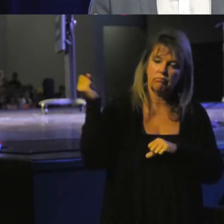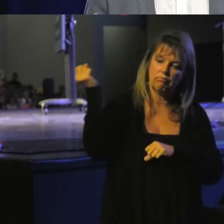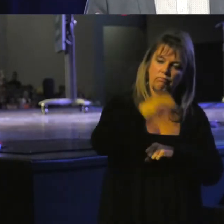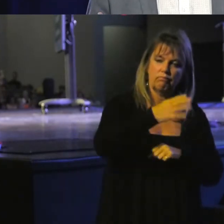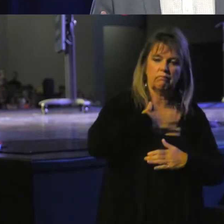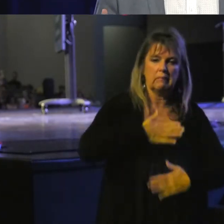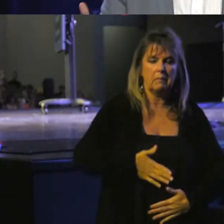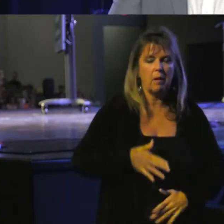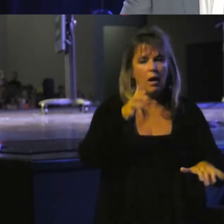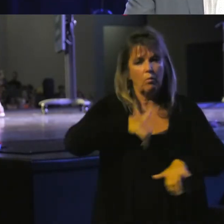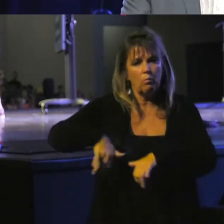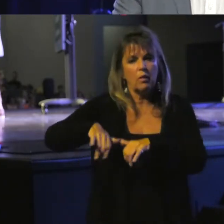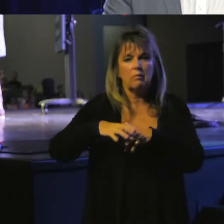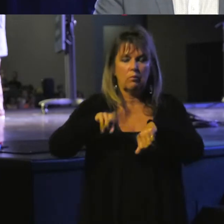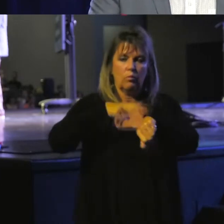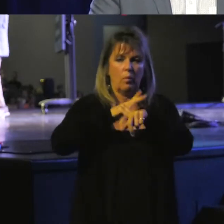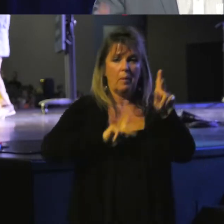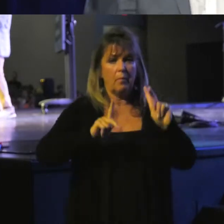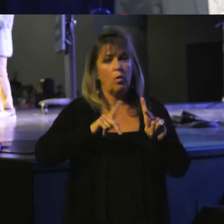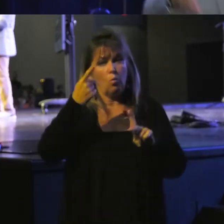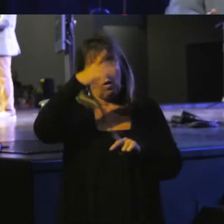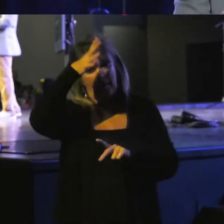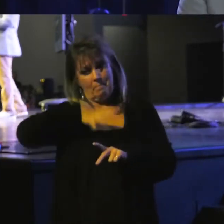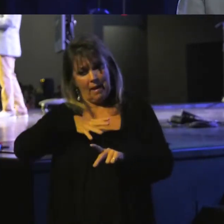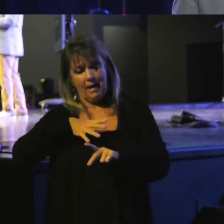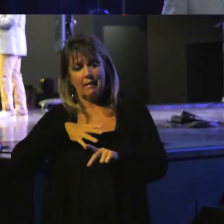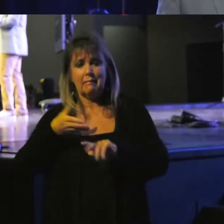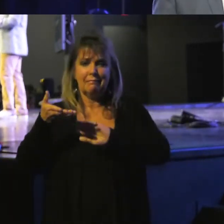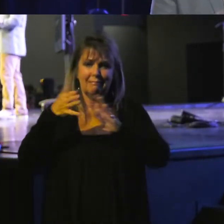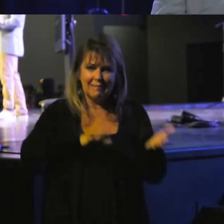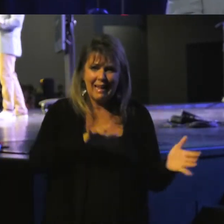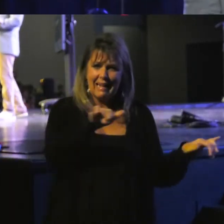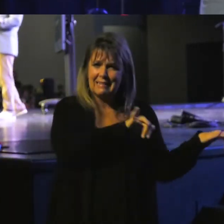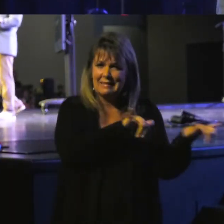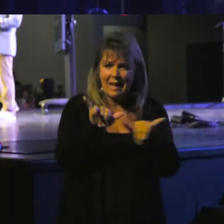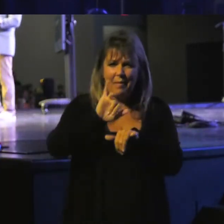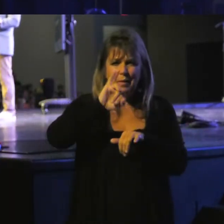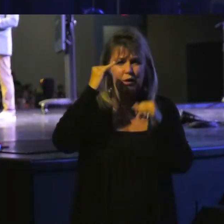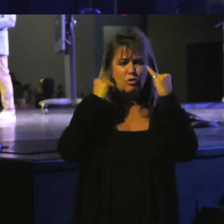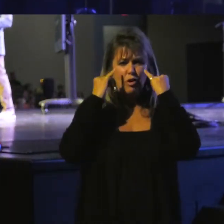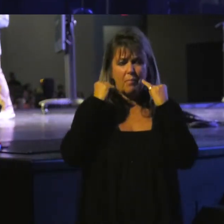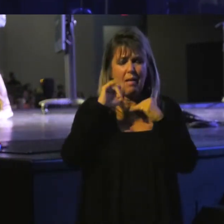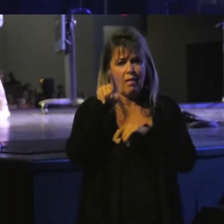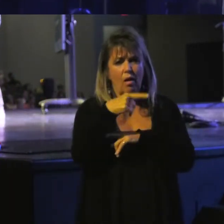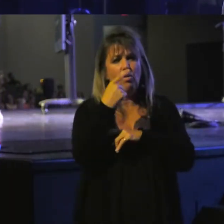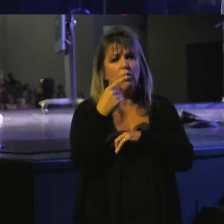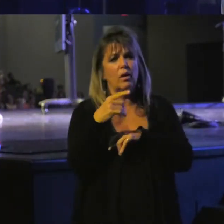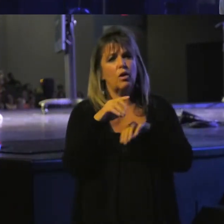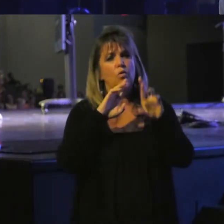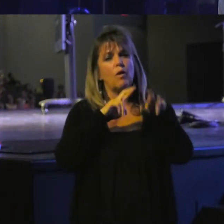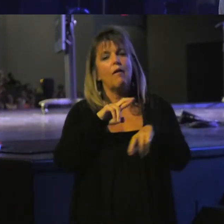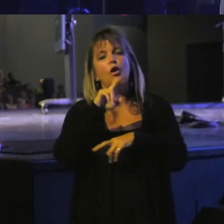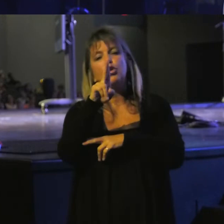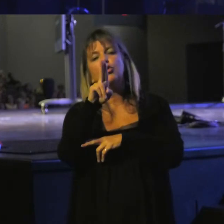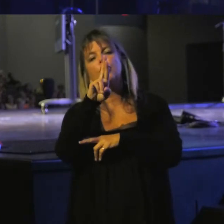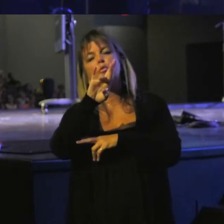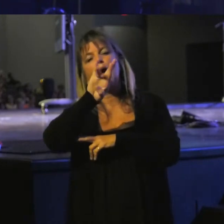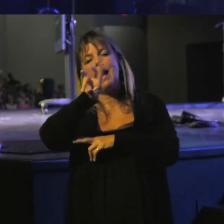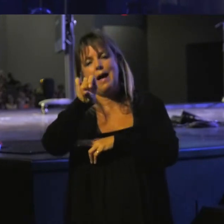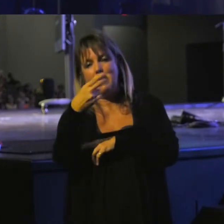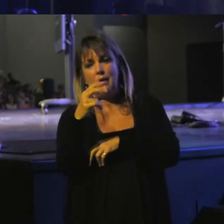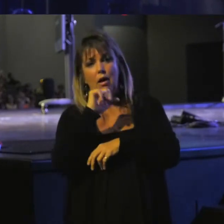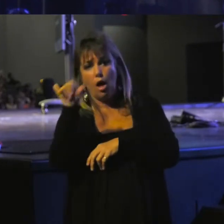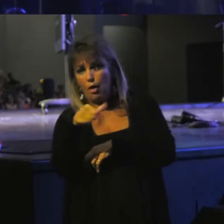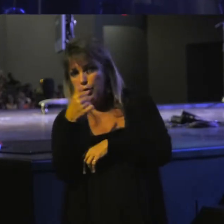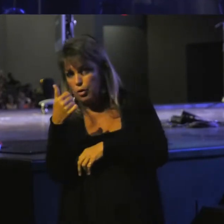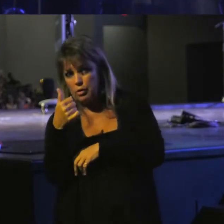man gave his life doing the same thing that Jeremiah. You know, this is the only reference to Uriah in the Old Testament. There are other Uriahs, but not this